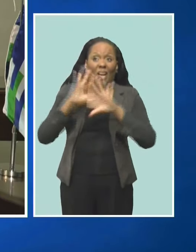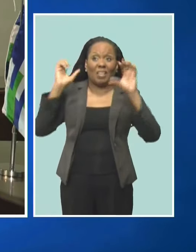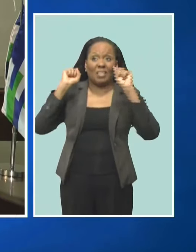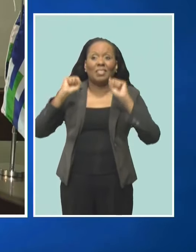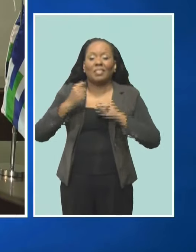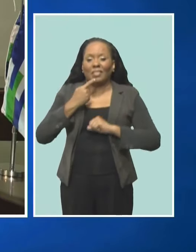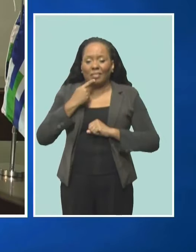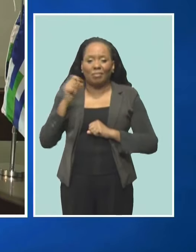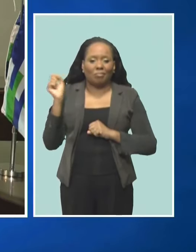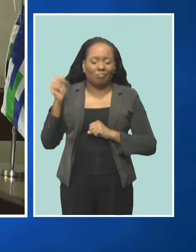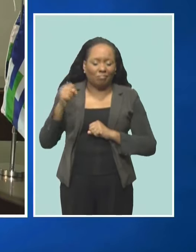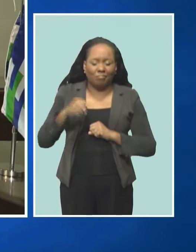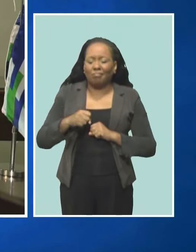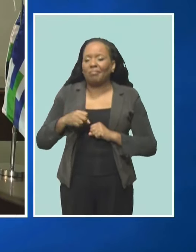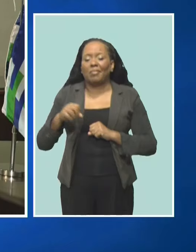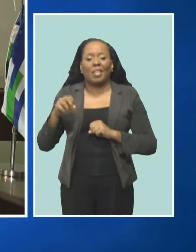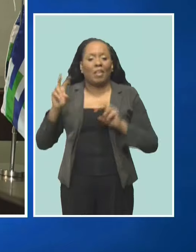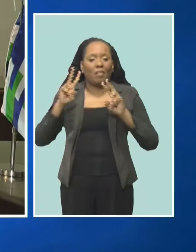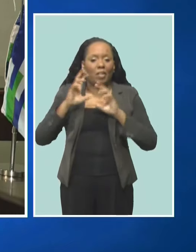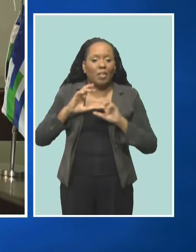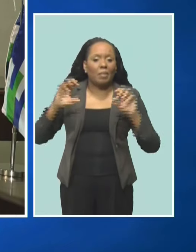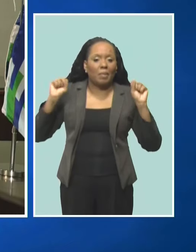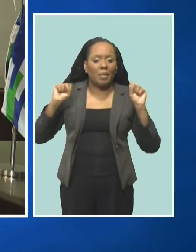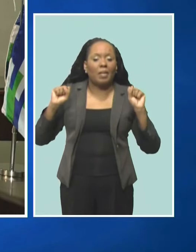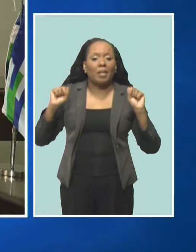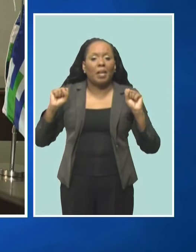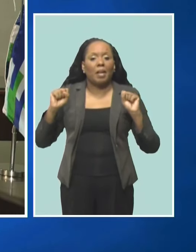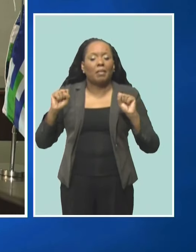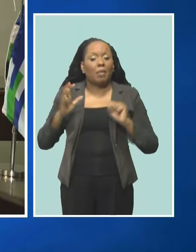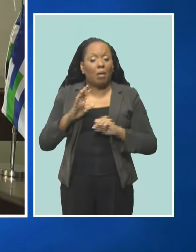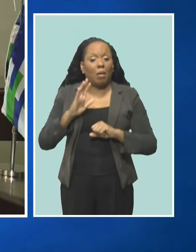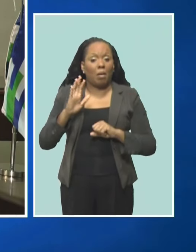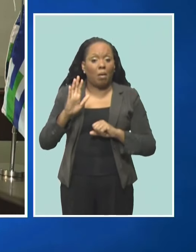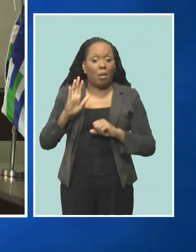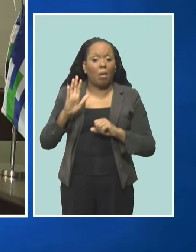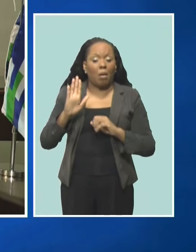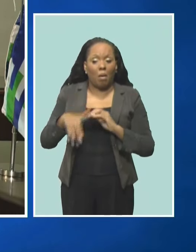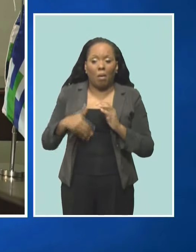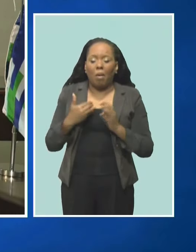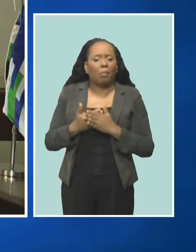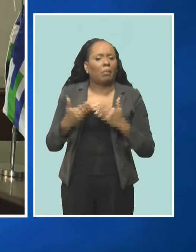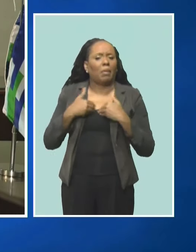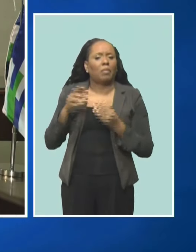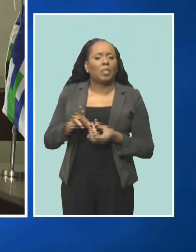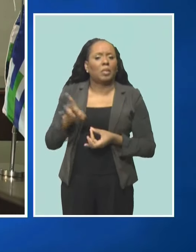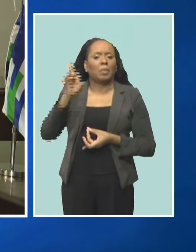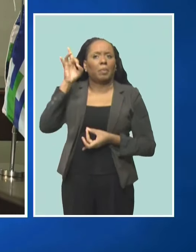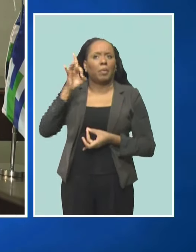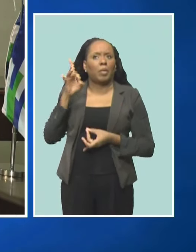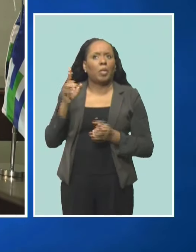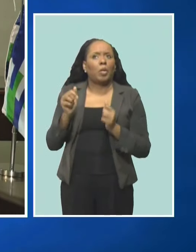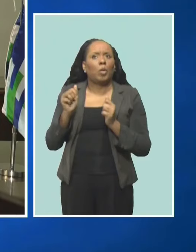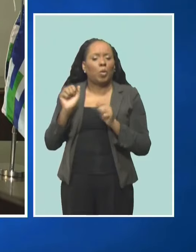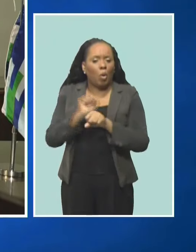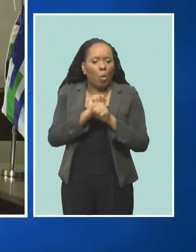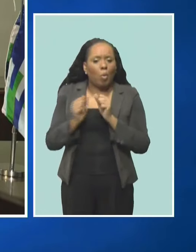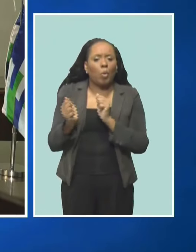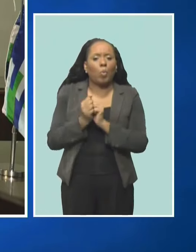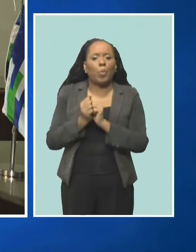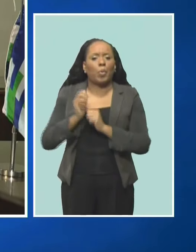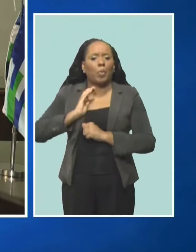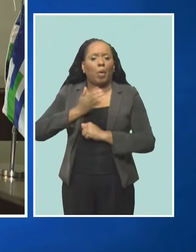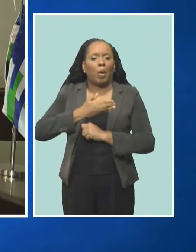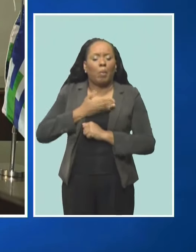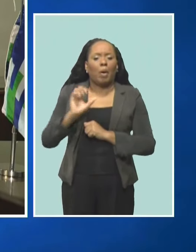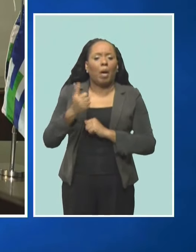Díaz-Granados, our vice president, Christian Asinelli, that is the spirit with which we work with our shareholder countries. we're